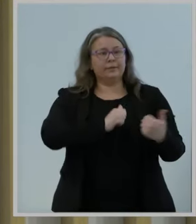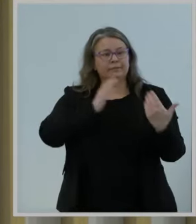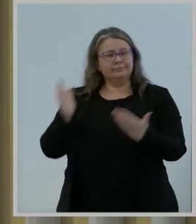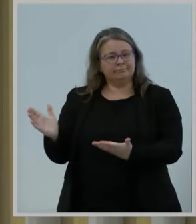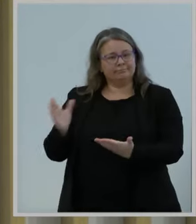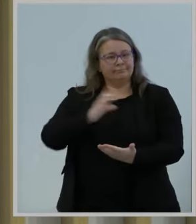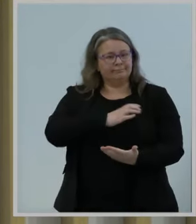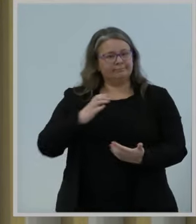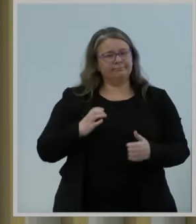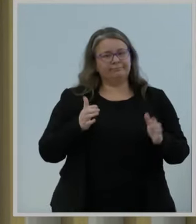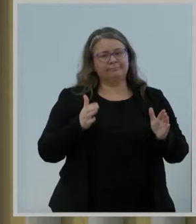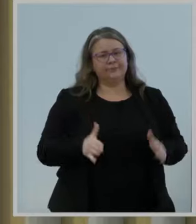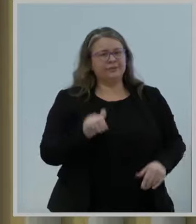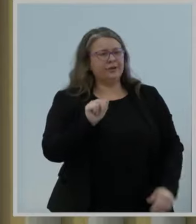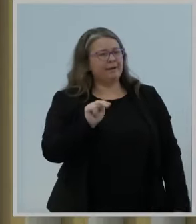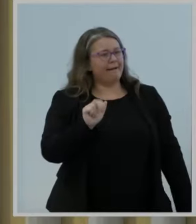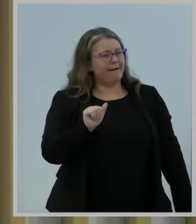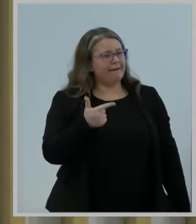us.